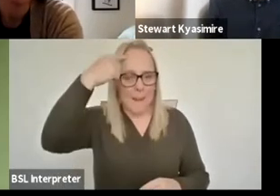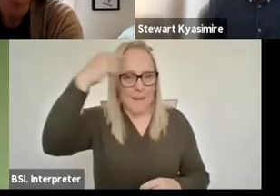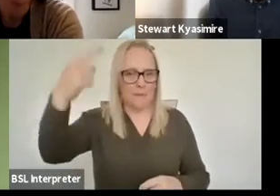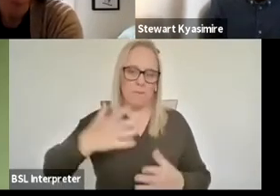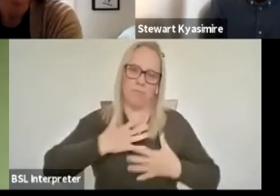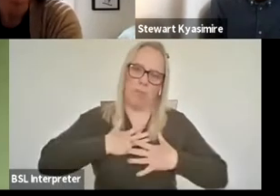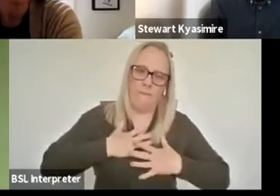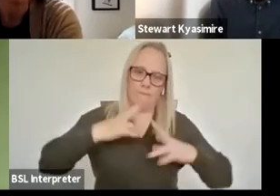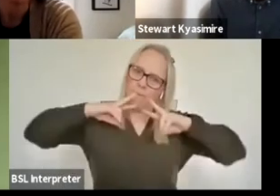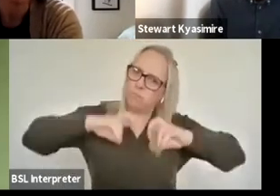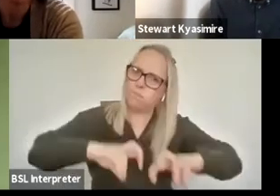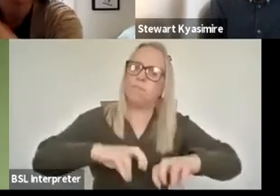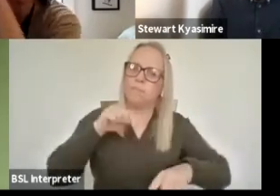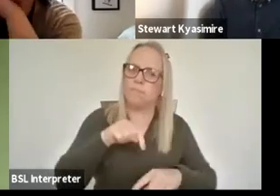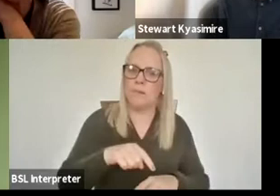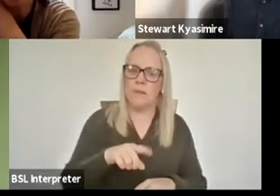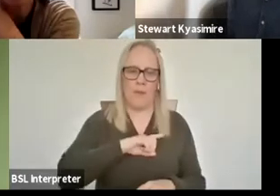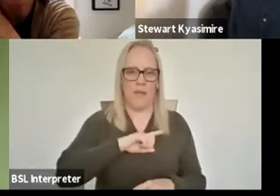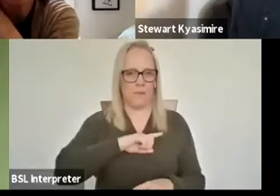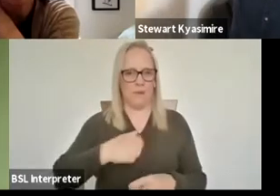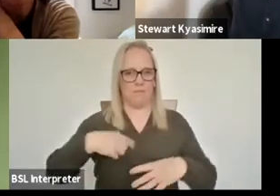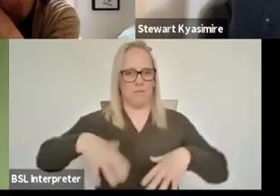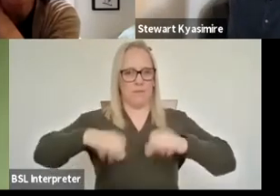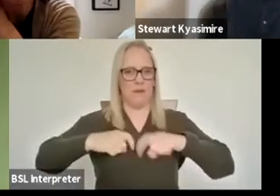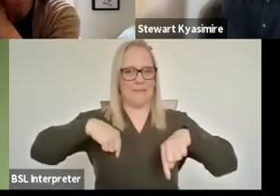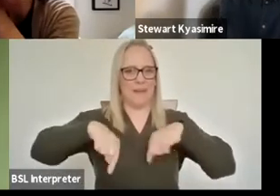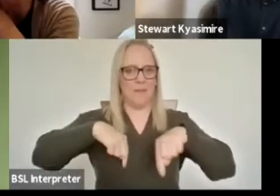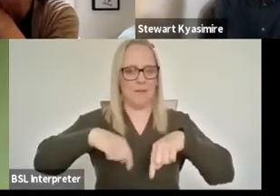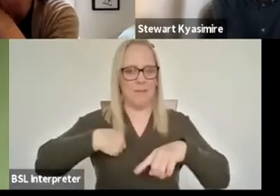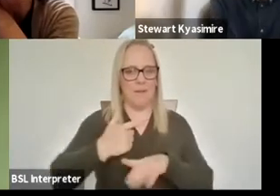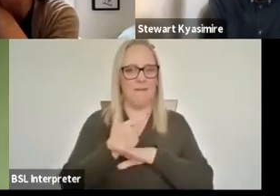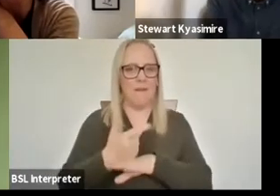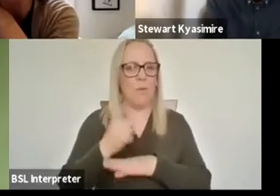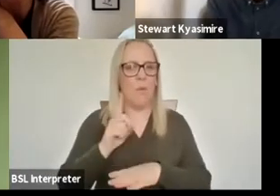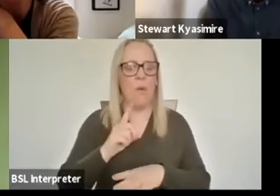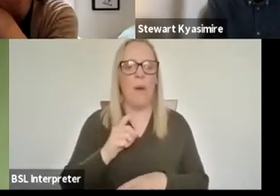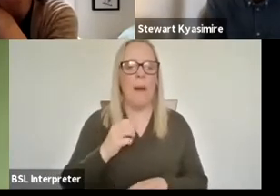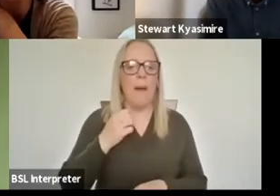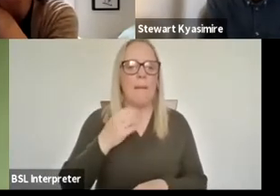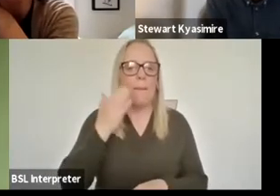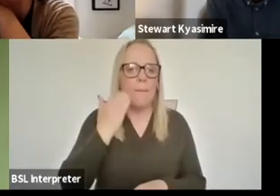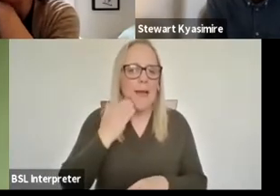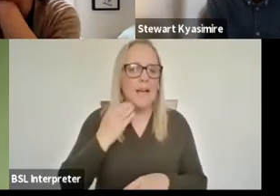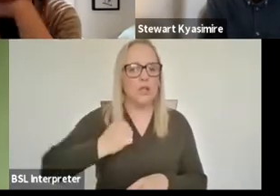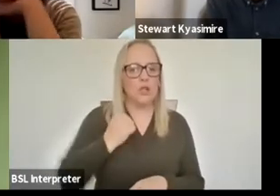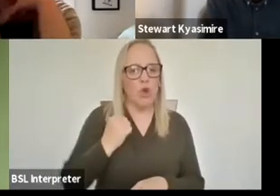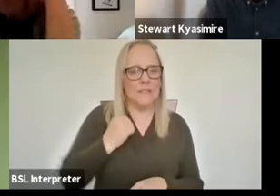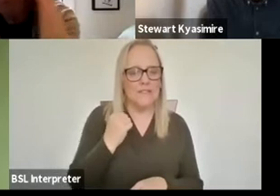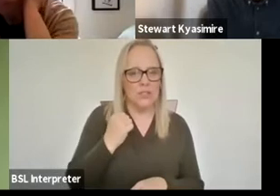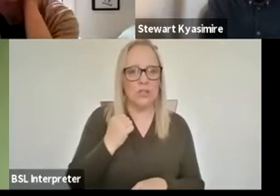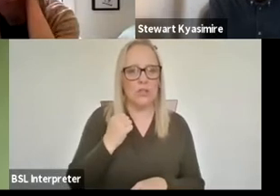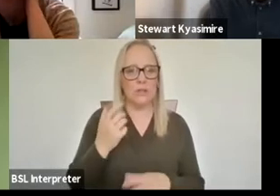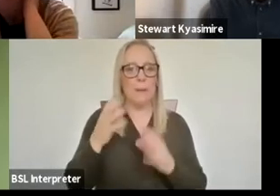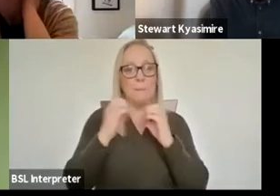started directing my last documentary was Black and Scottish on the BBC is now on